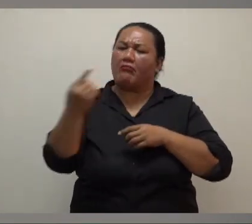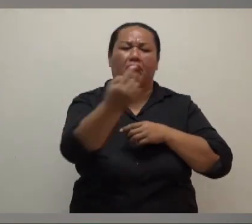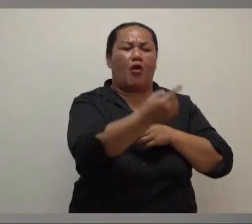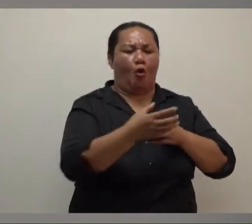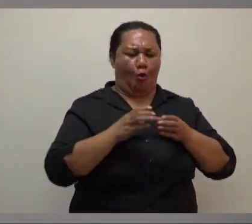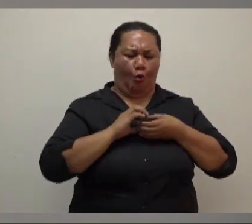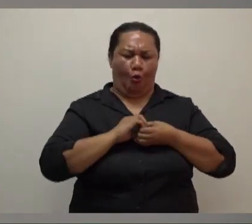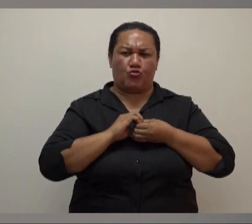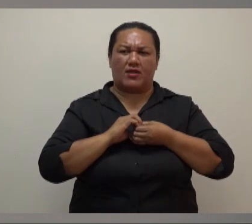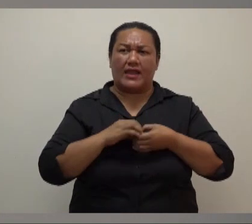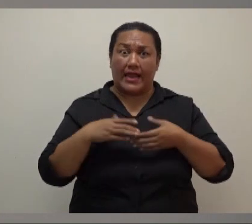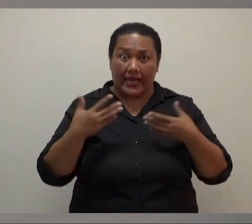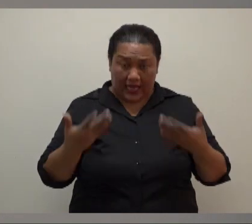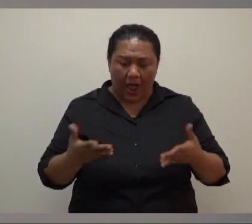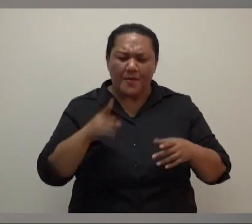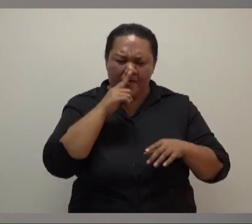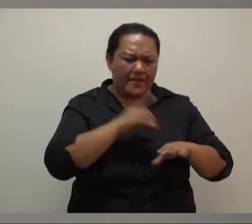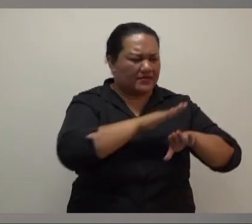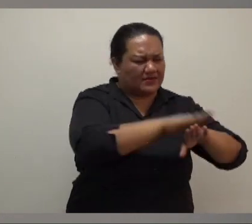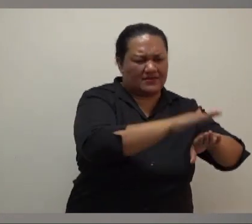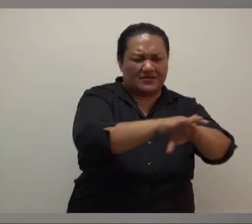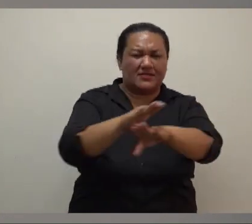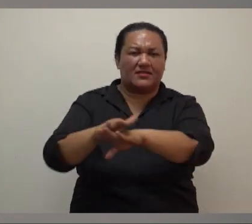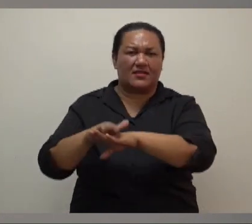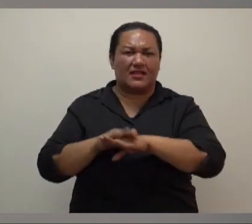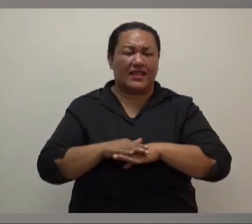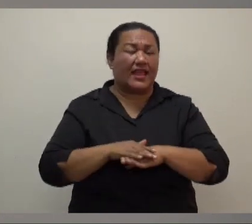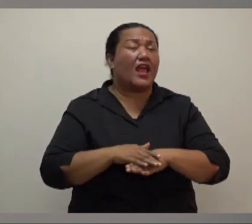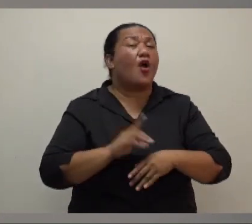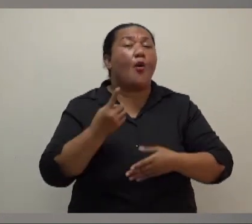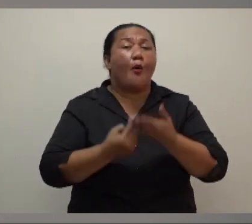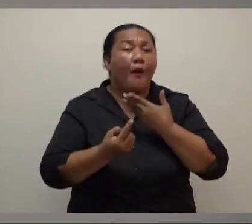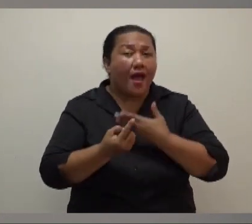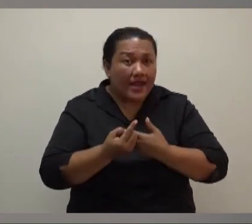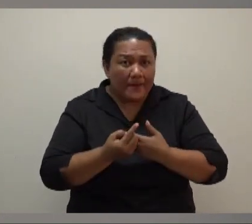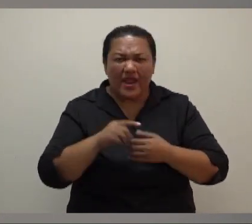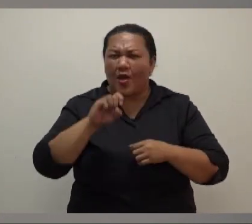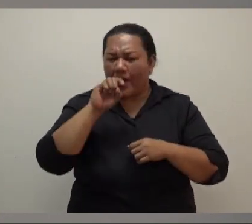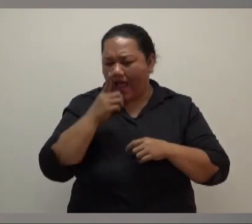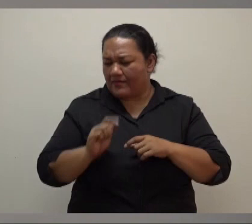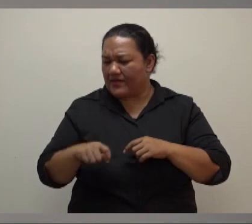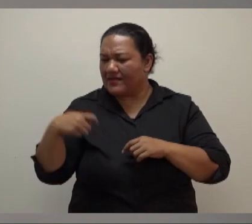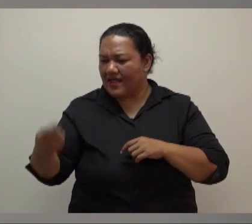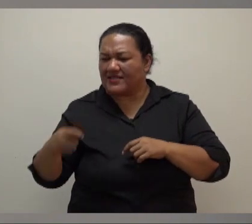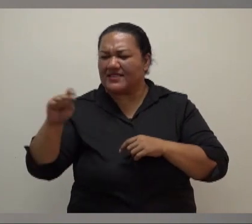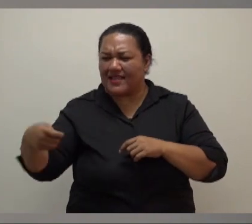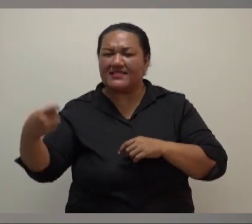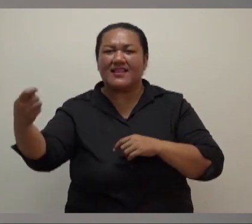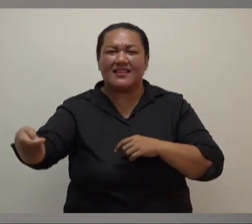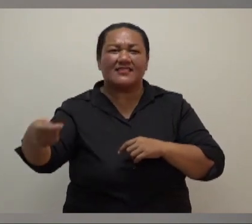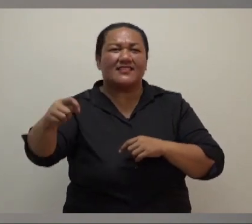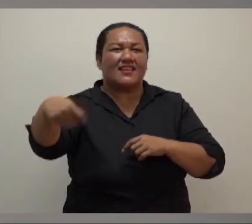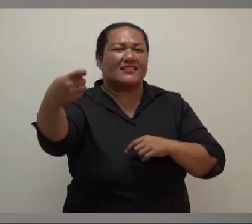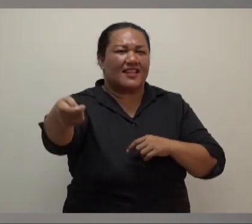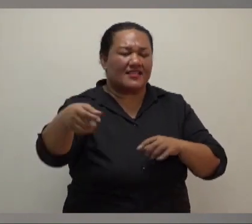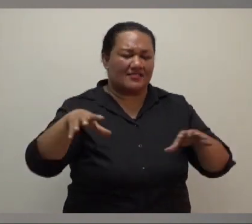you know, people are adhering to that and at the end of the day we cannot be next to everybody. There's a particular level of